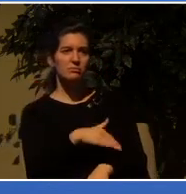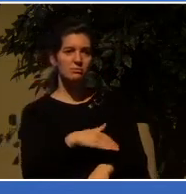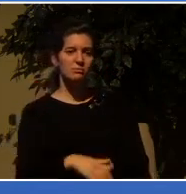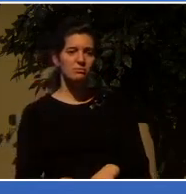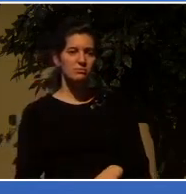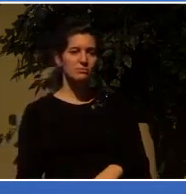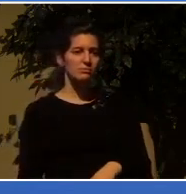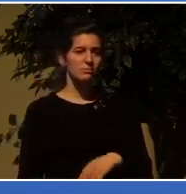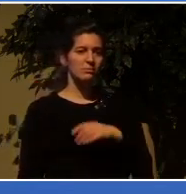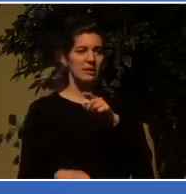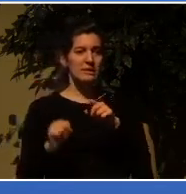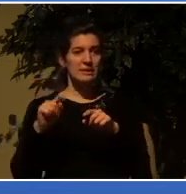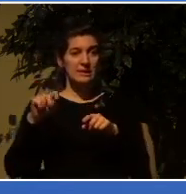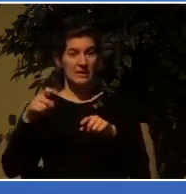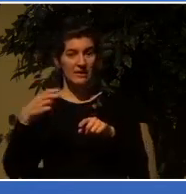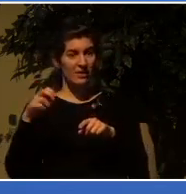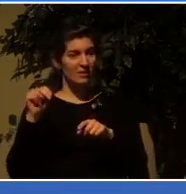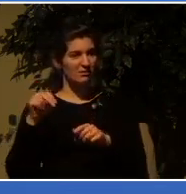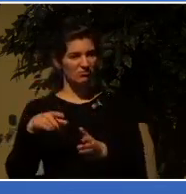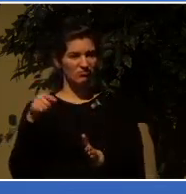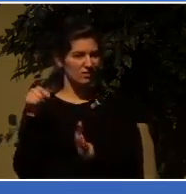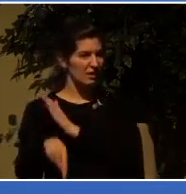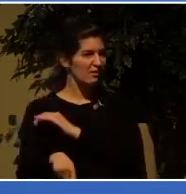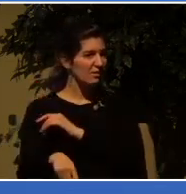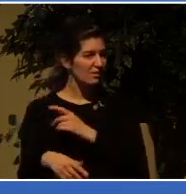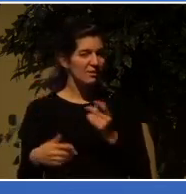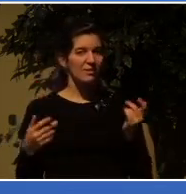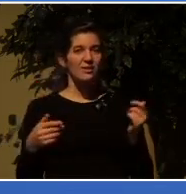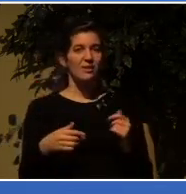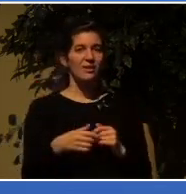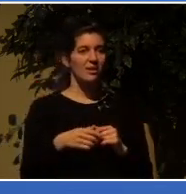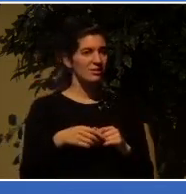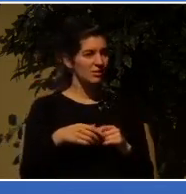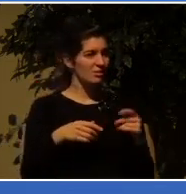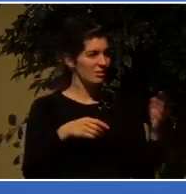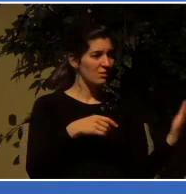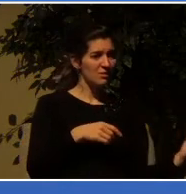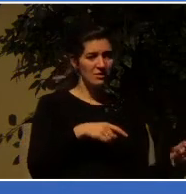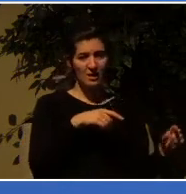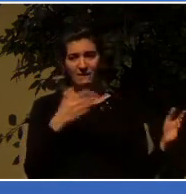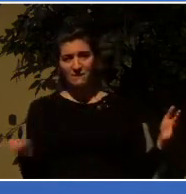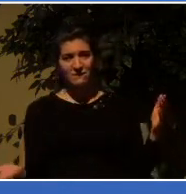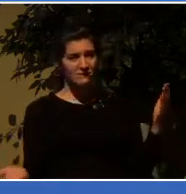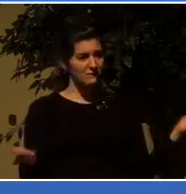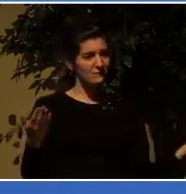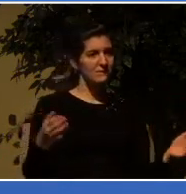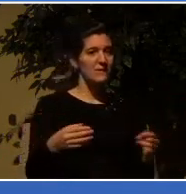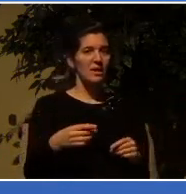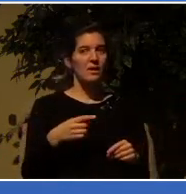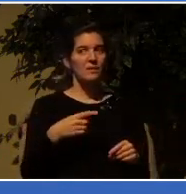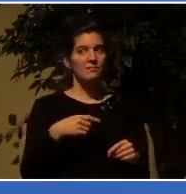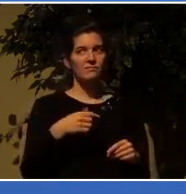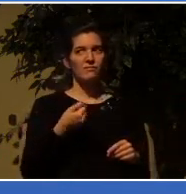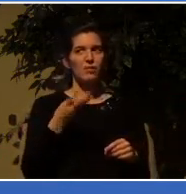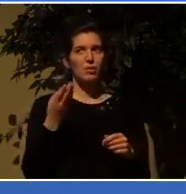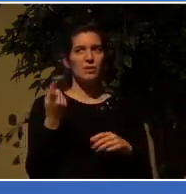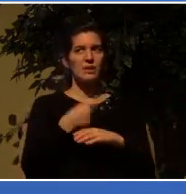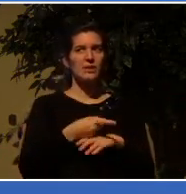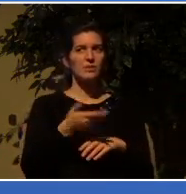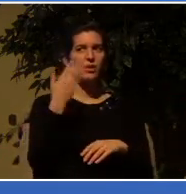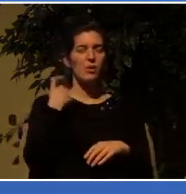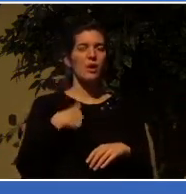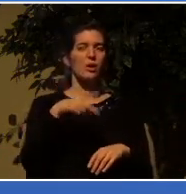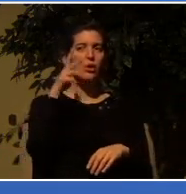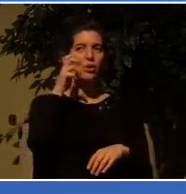Stephen is a martyr. All around the world today, here's a statistic that I heard just the other day, 100,000 Christians